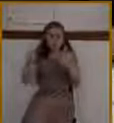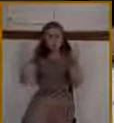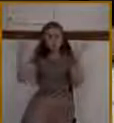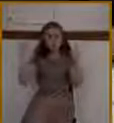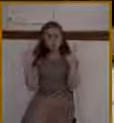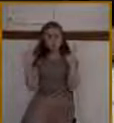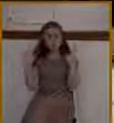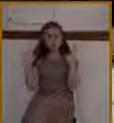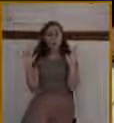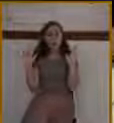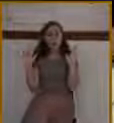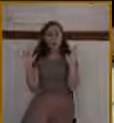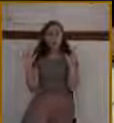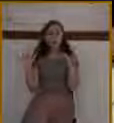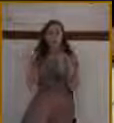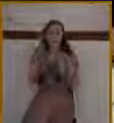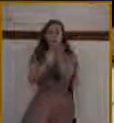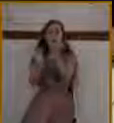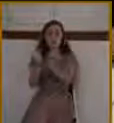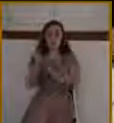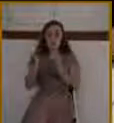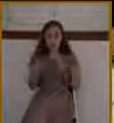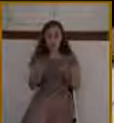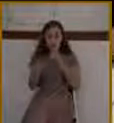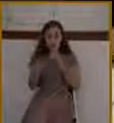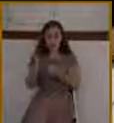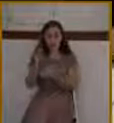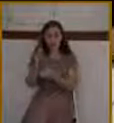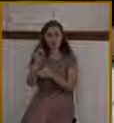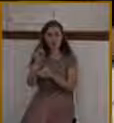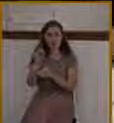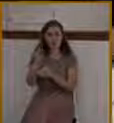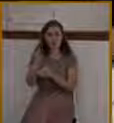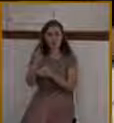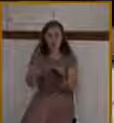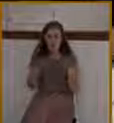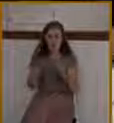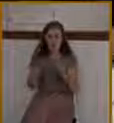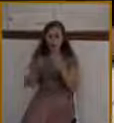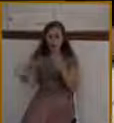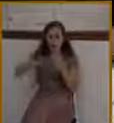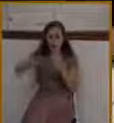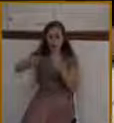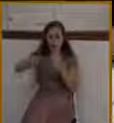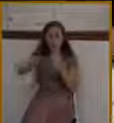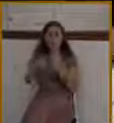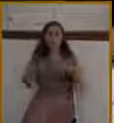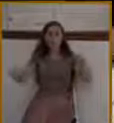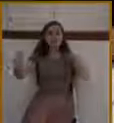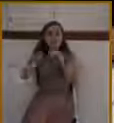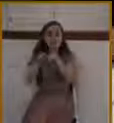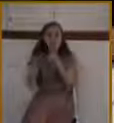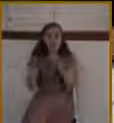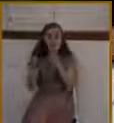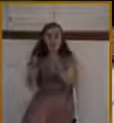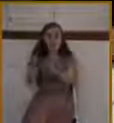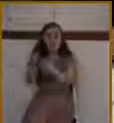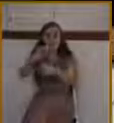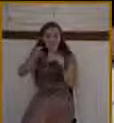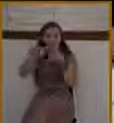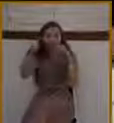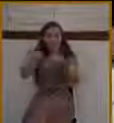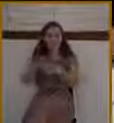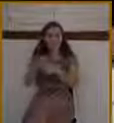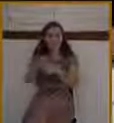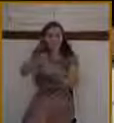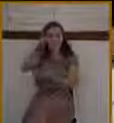that Jesus came into Jerusalem was the same route that the glory of God departed. The glory of God left the temple, went out through the eastern gate, Valley of